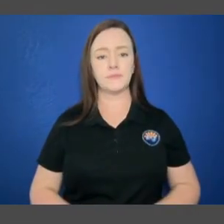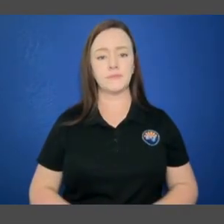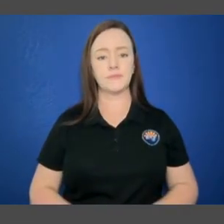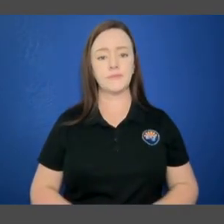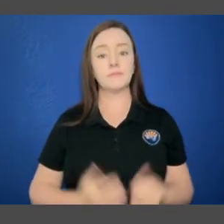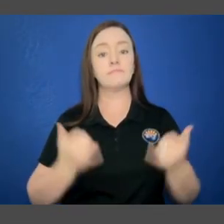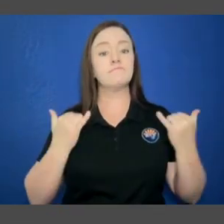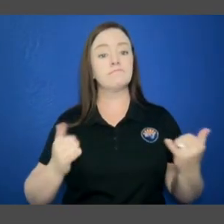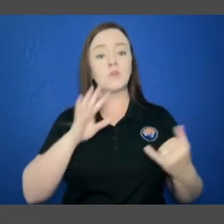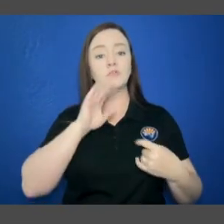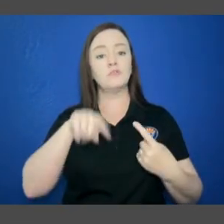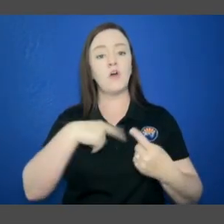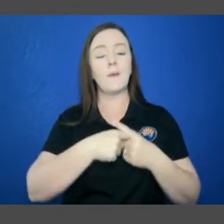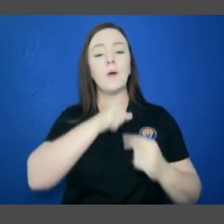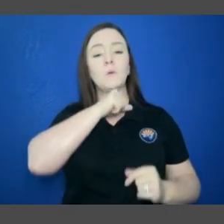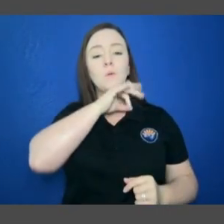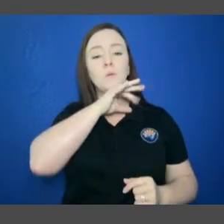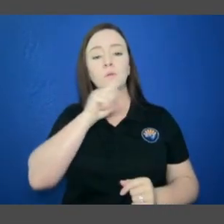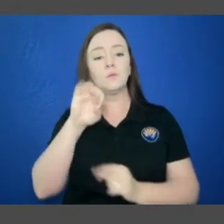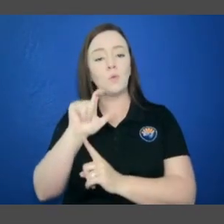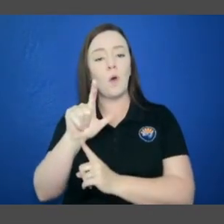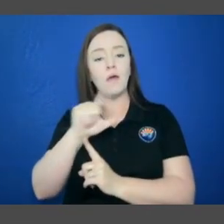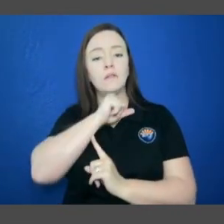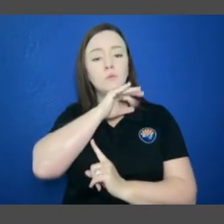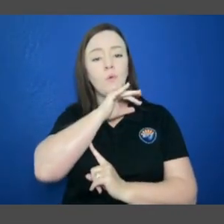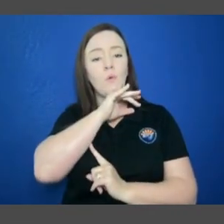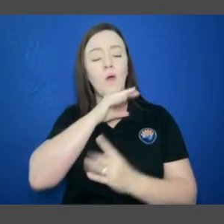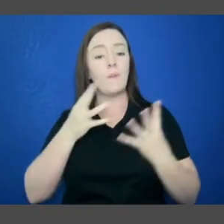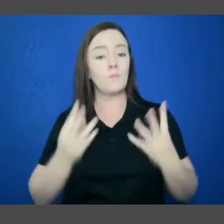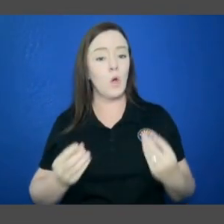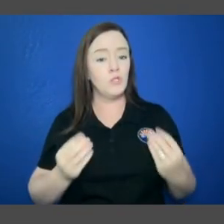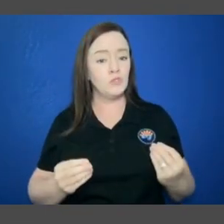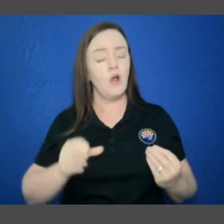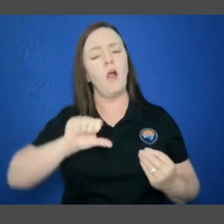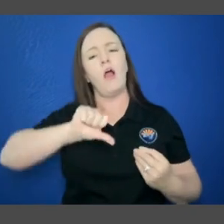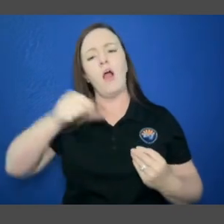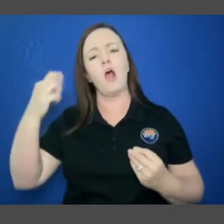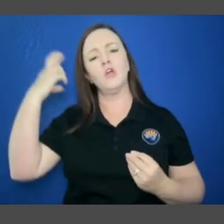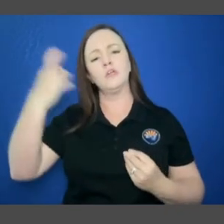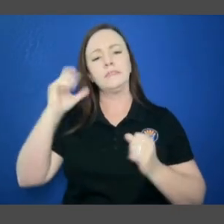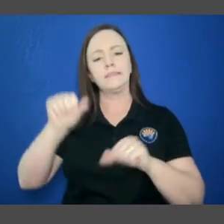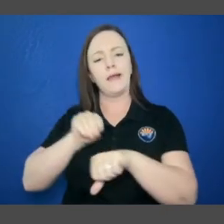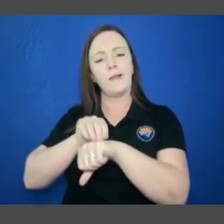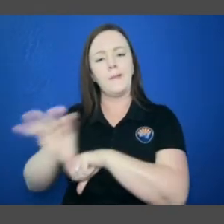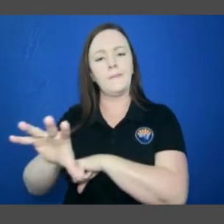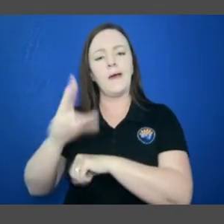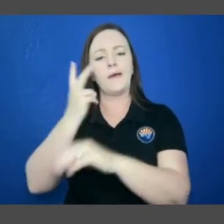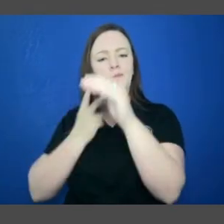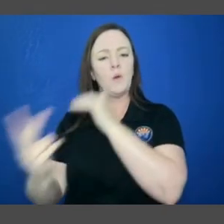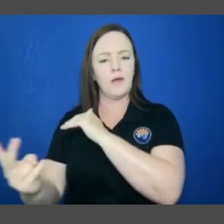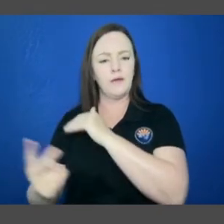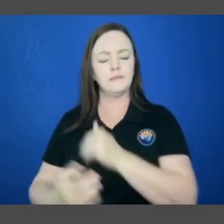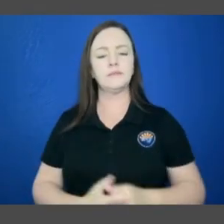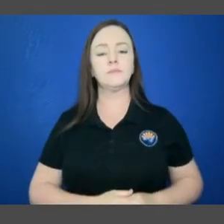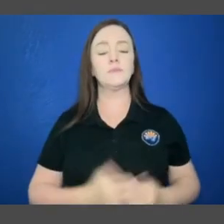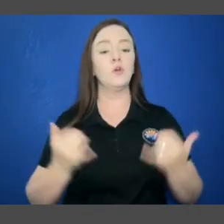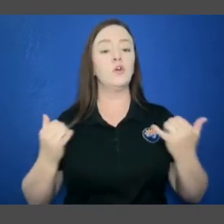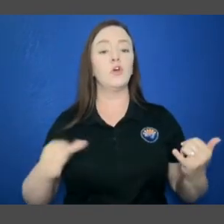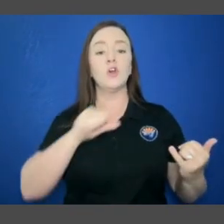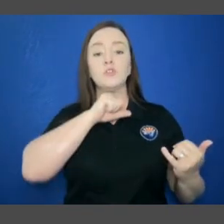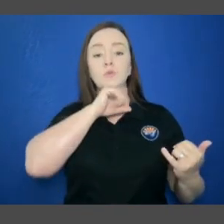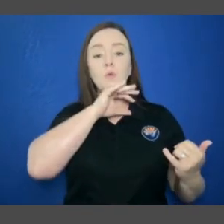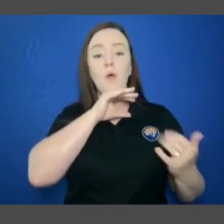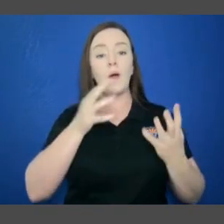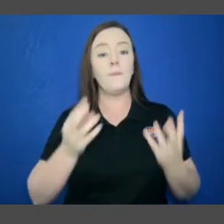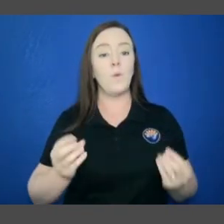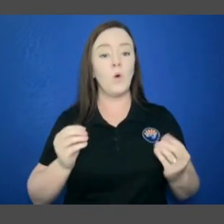Let's talk about soil moisture and other factors involved in the seasonal forecasts. Current soil moisture